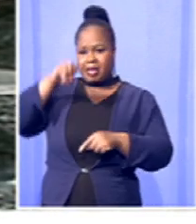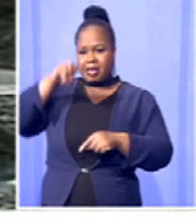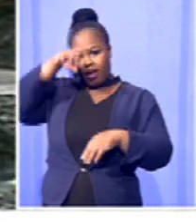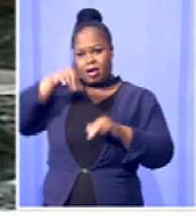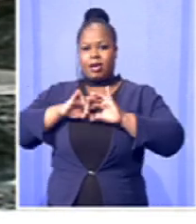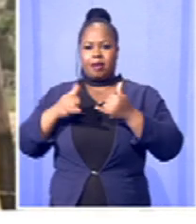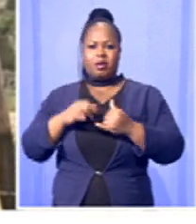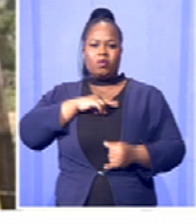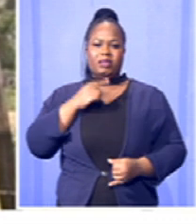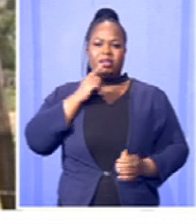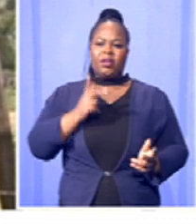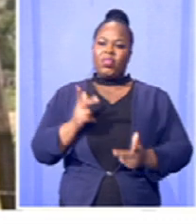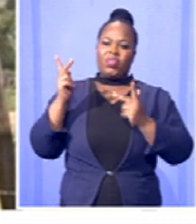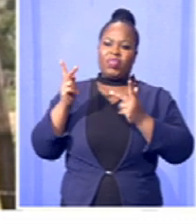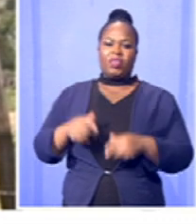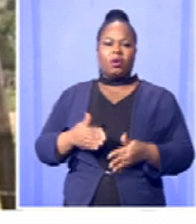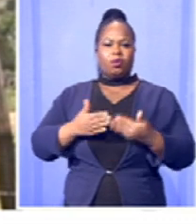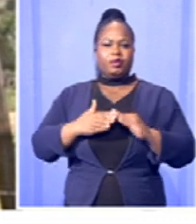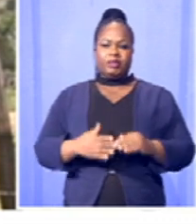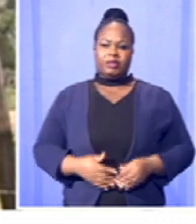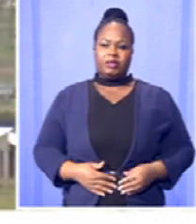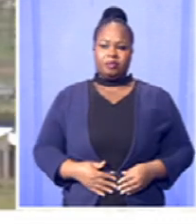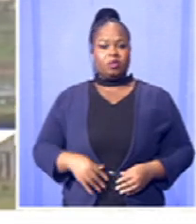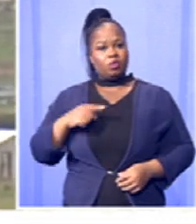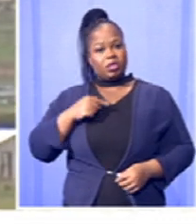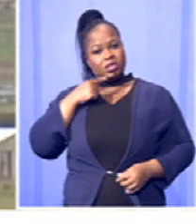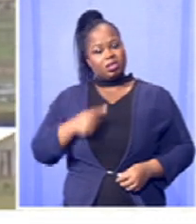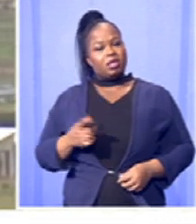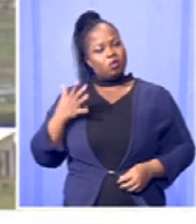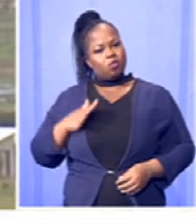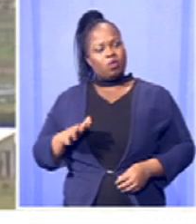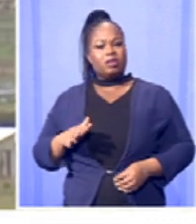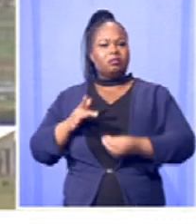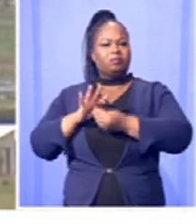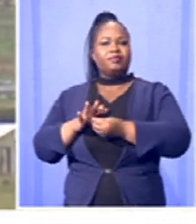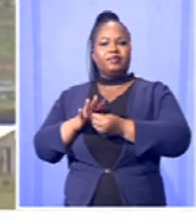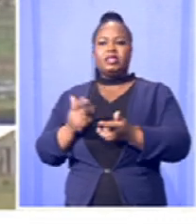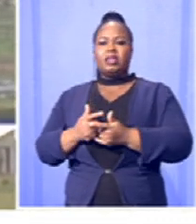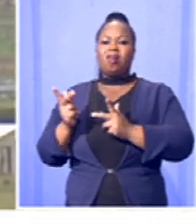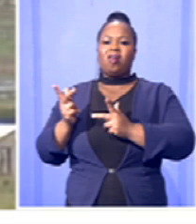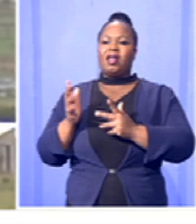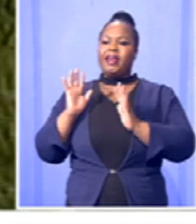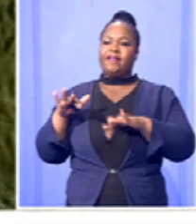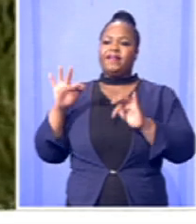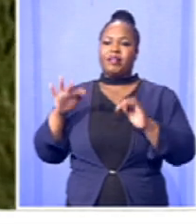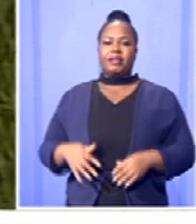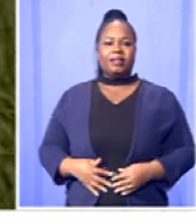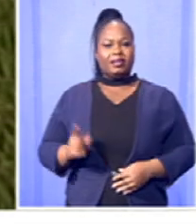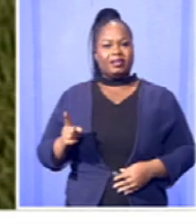company of abandoning the community once the coal ore has run out, leaving in its wake